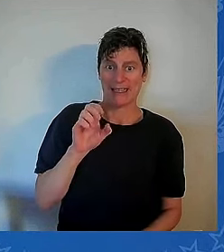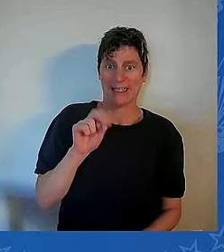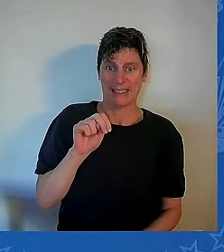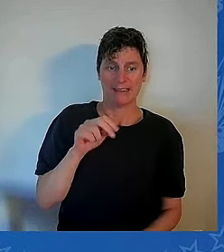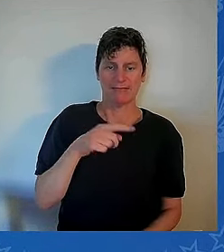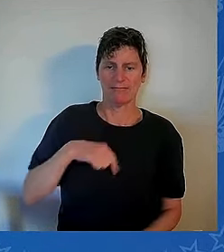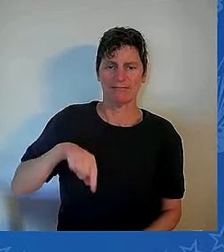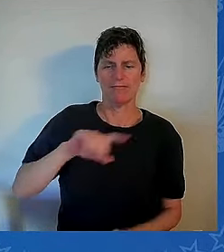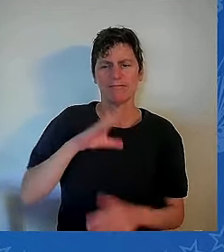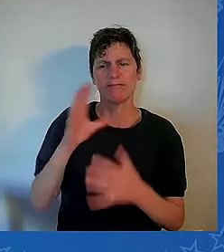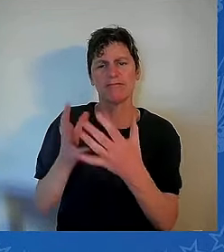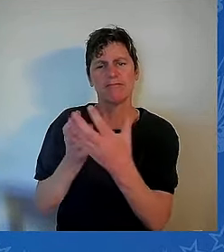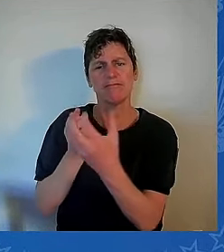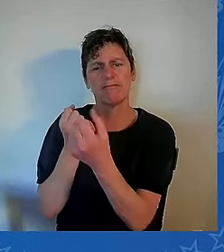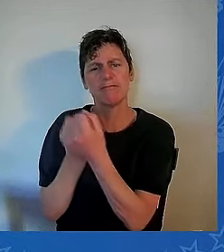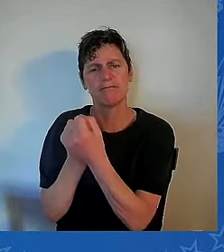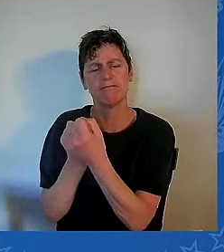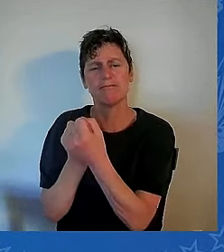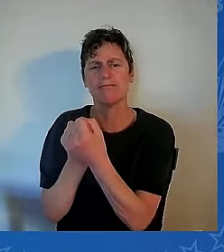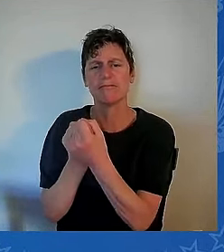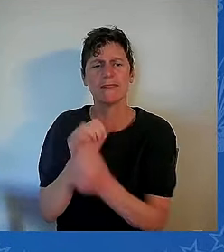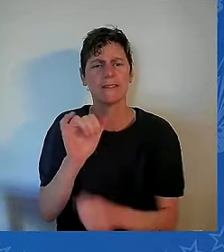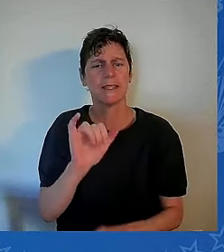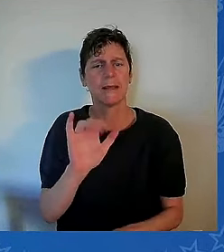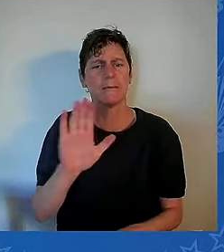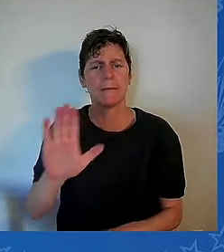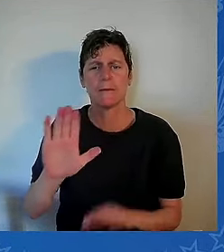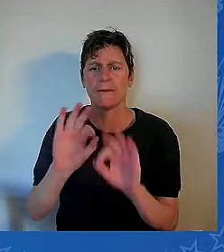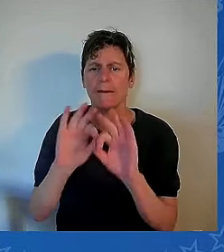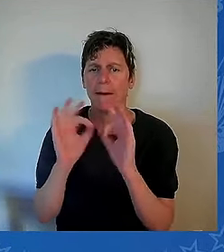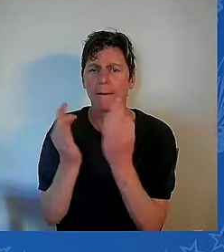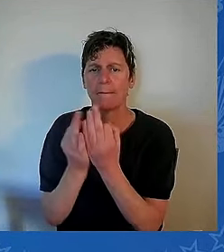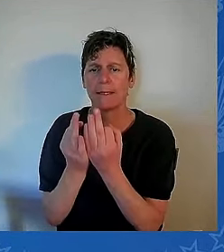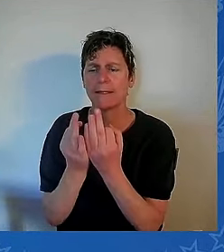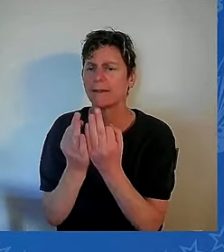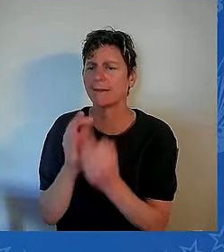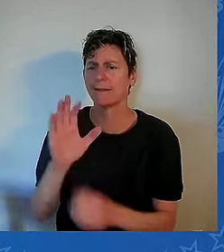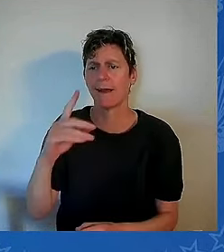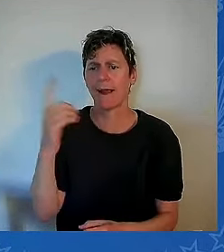You changed the life of my boys. You really did.